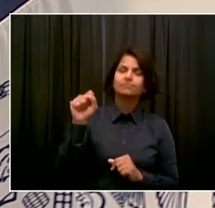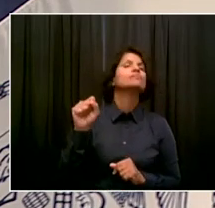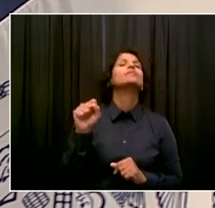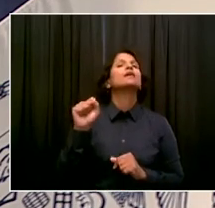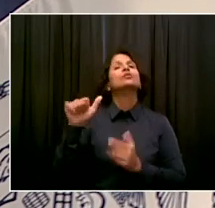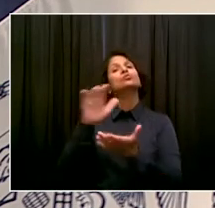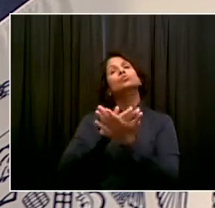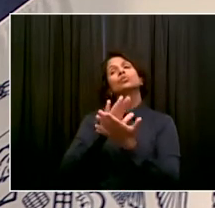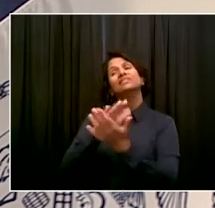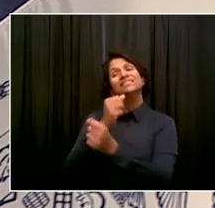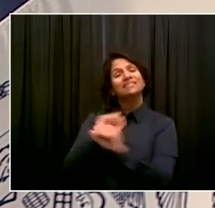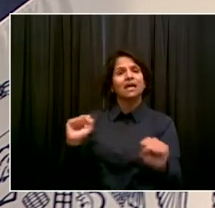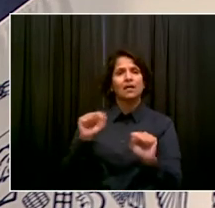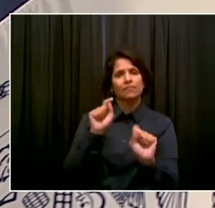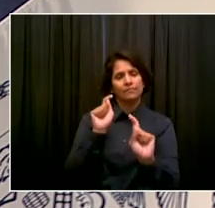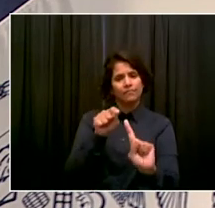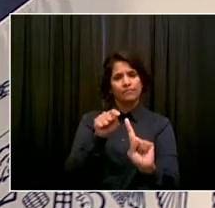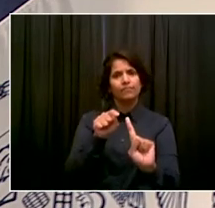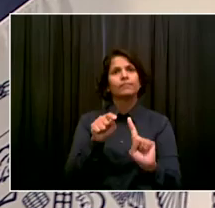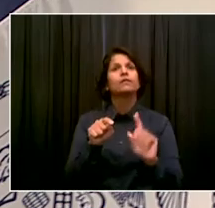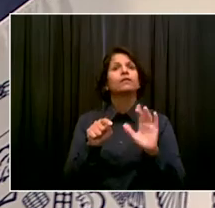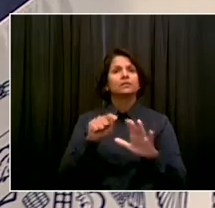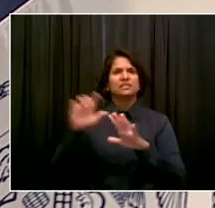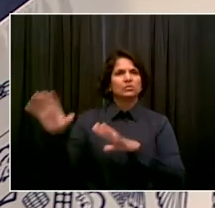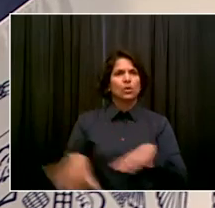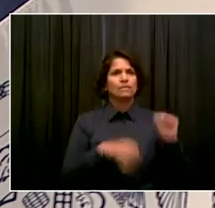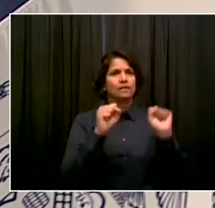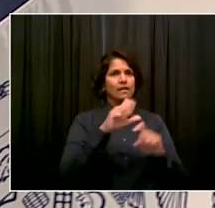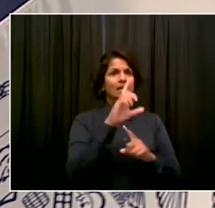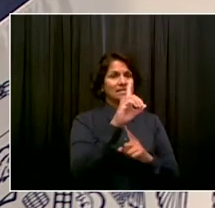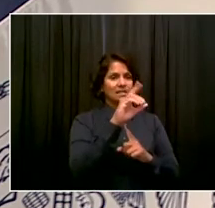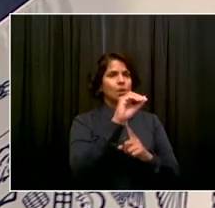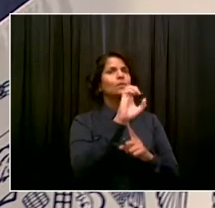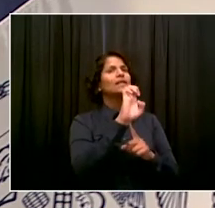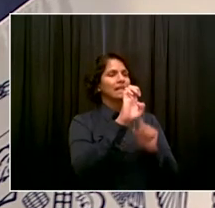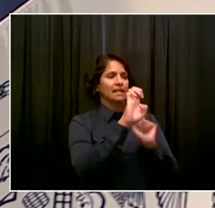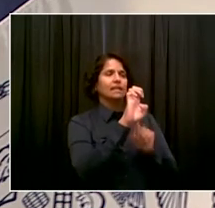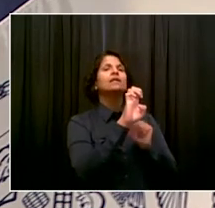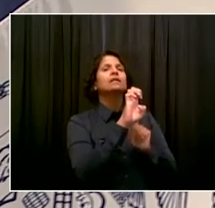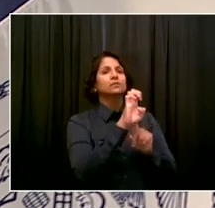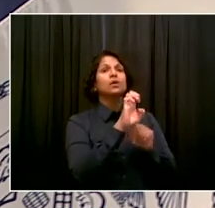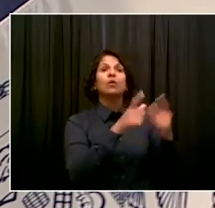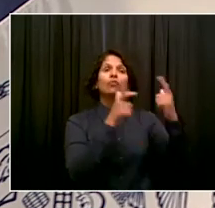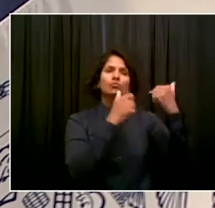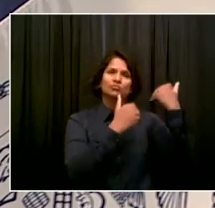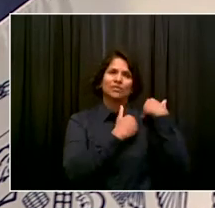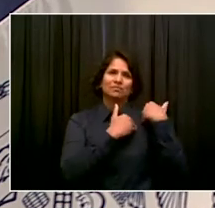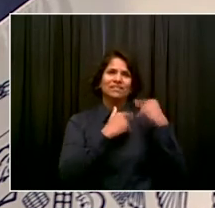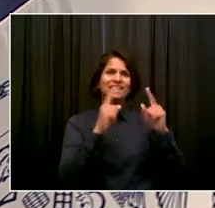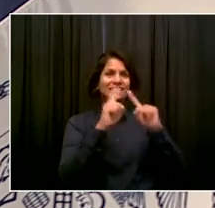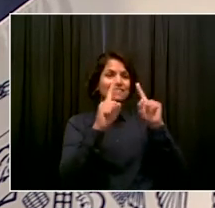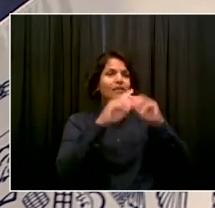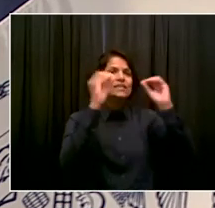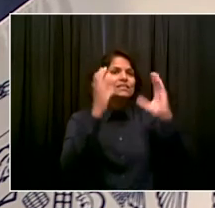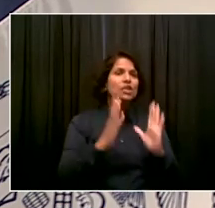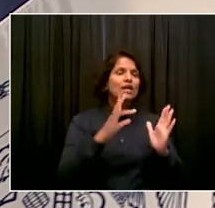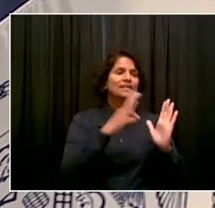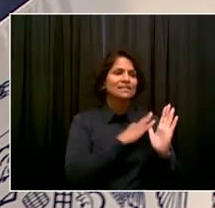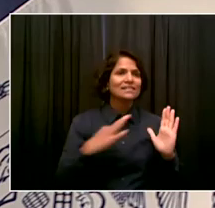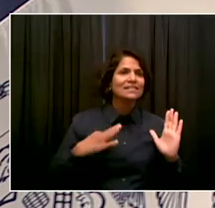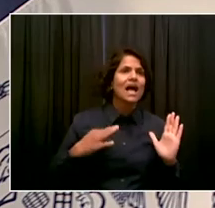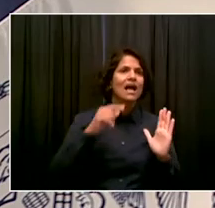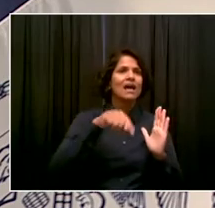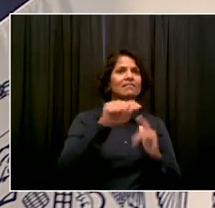showing a really great combination of the work of our educators and school staff and the work of our safety professionals blended